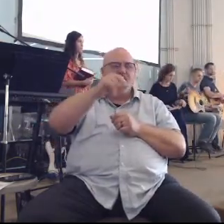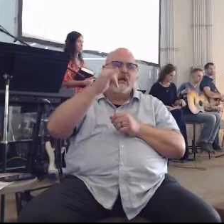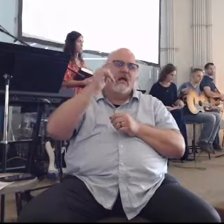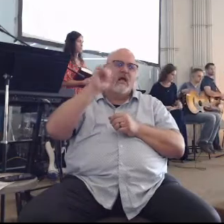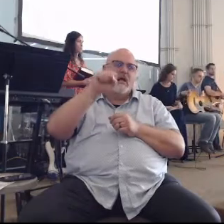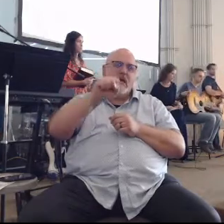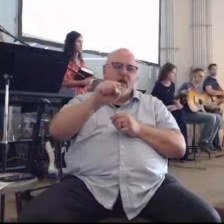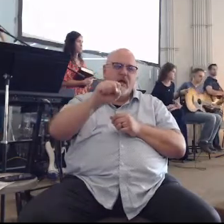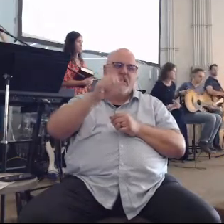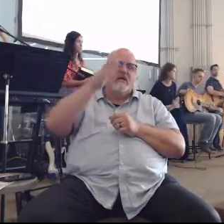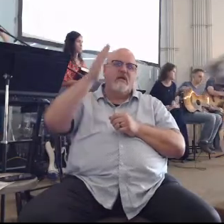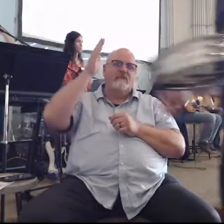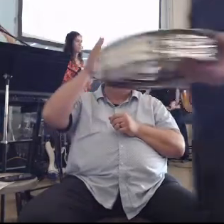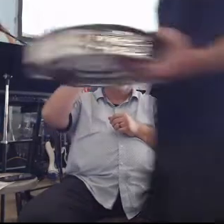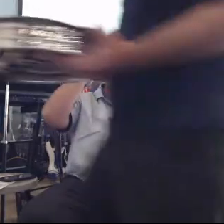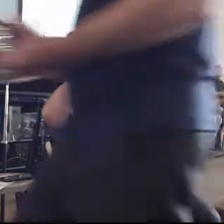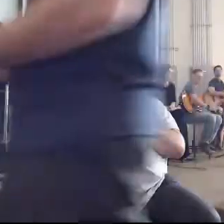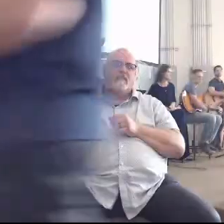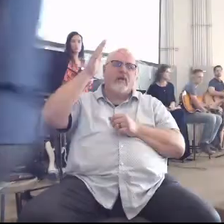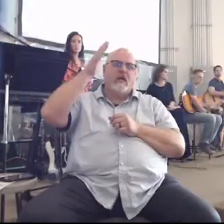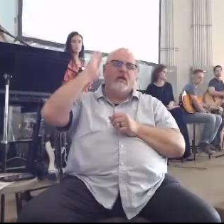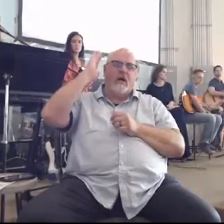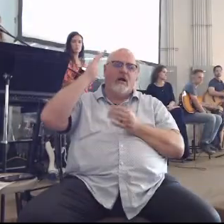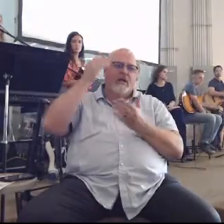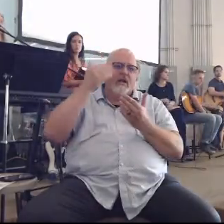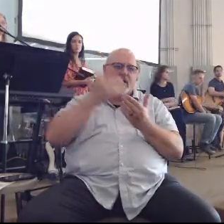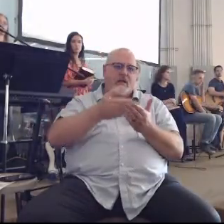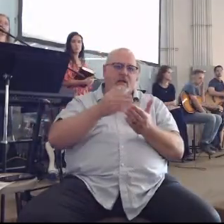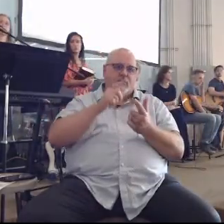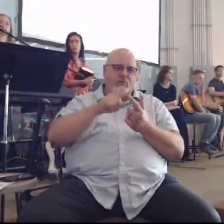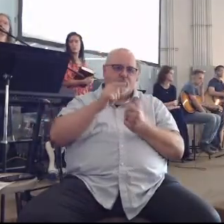is God near to you